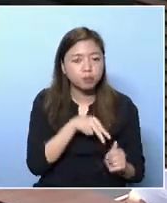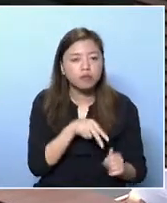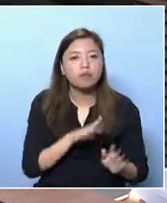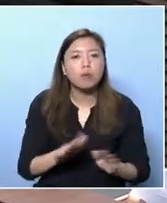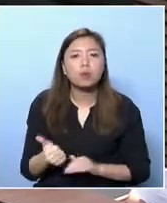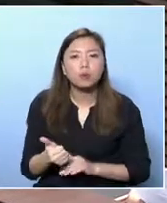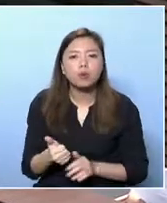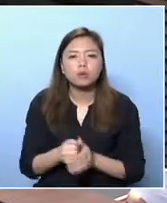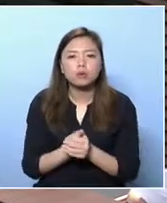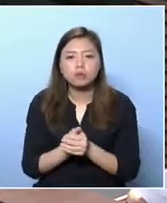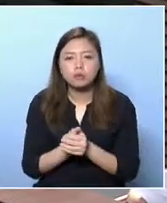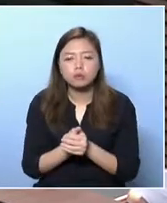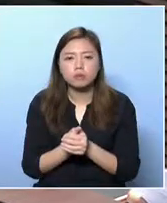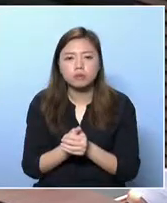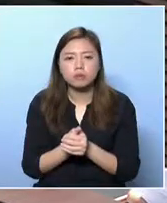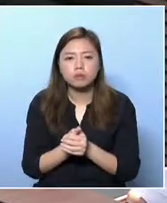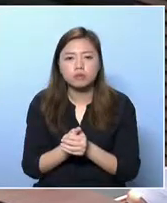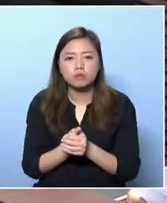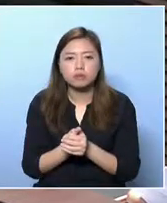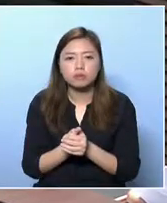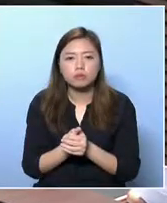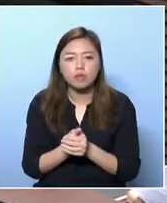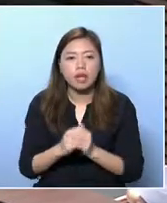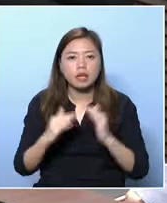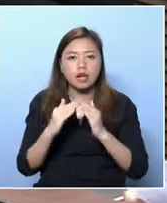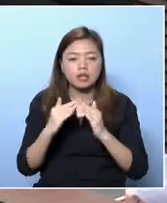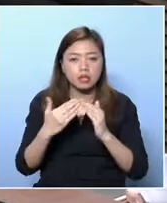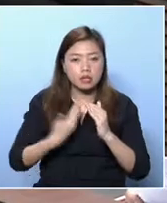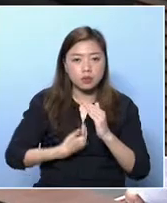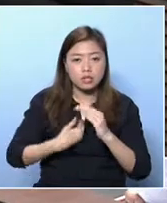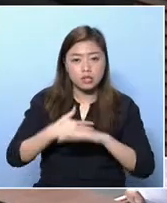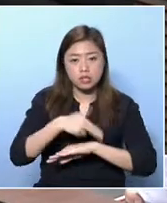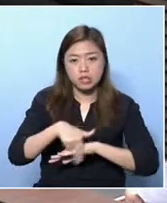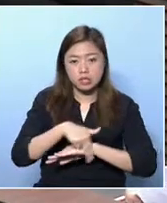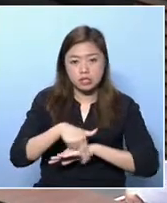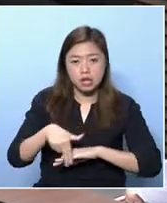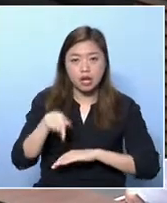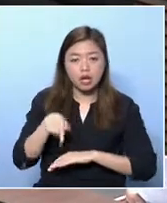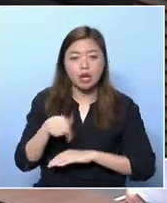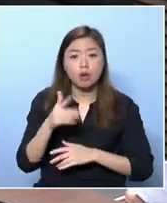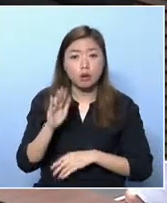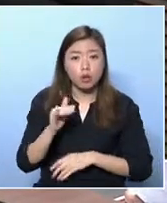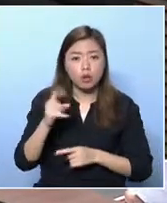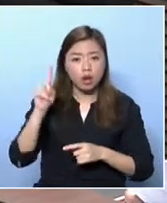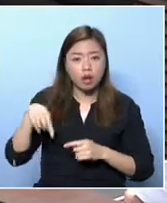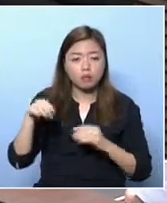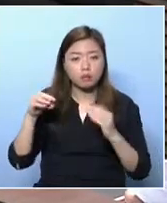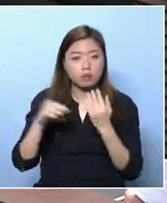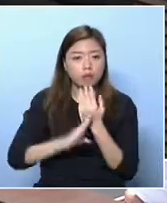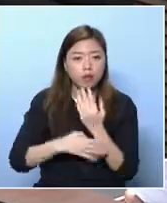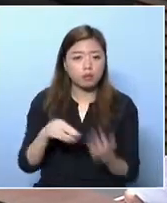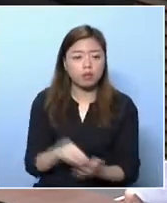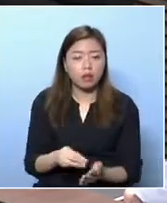home, to be neighborhood child carers. And we should also implement